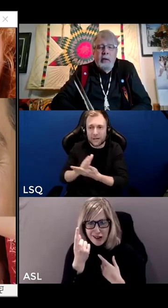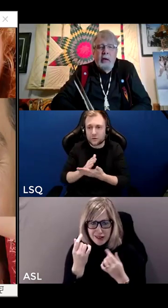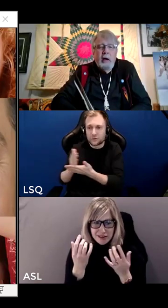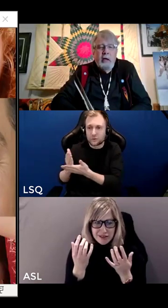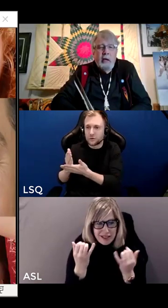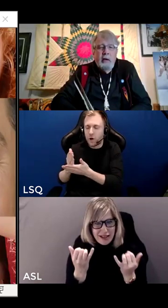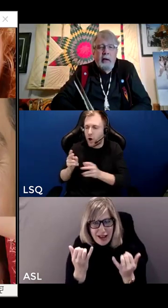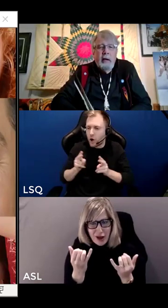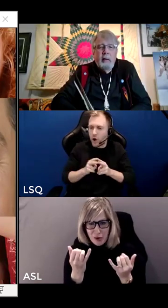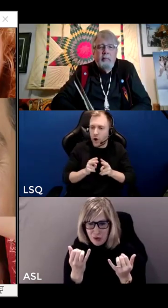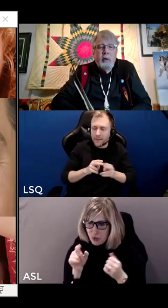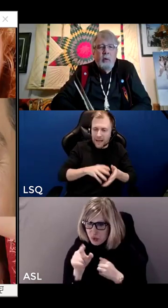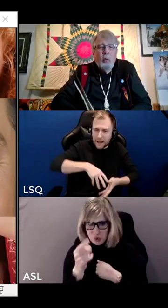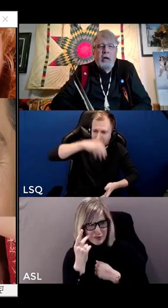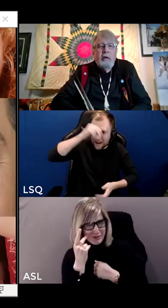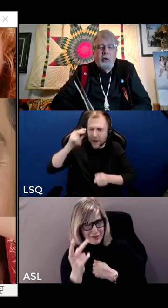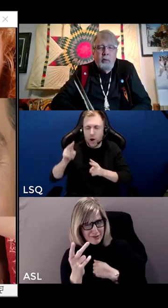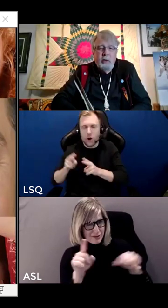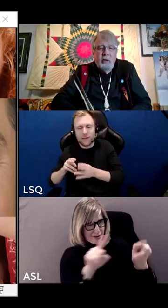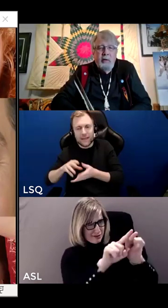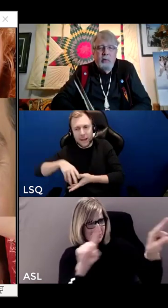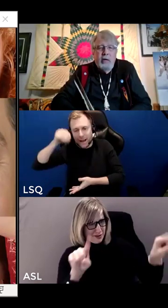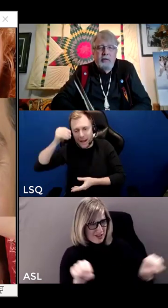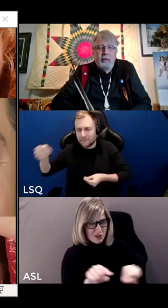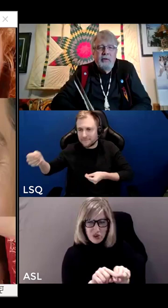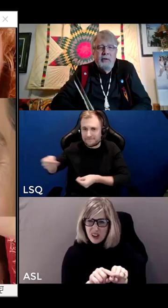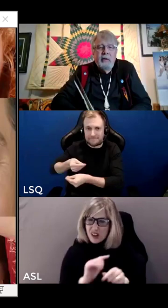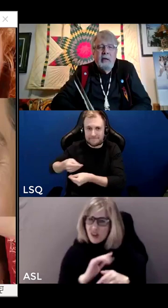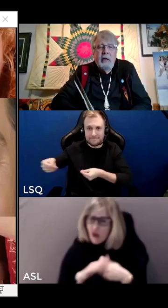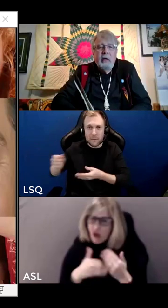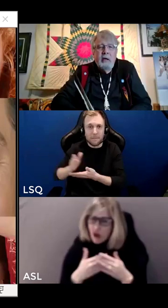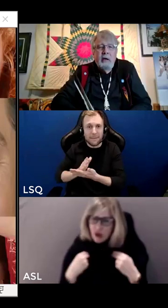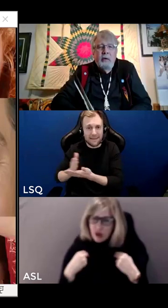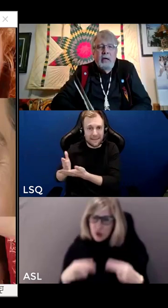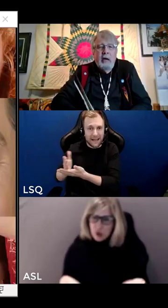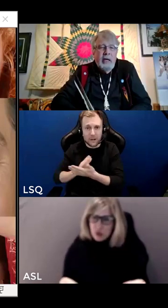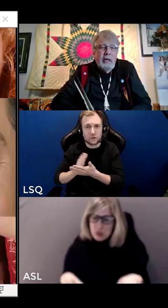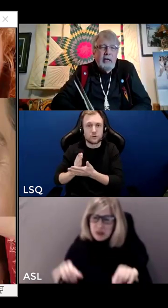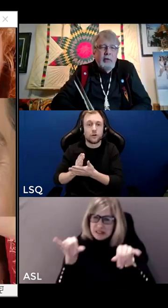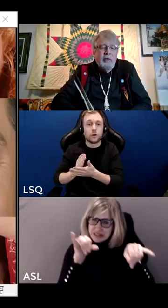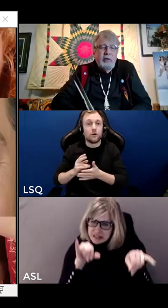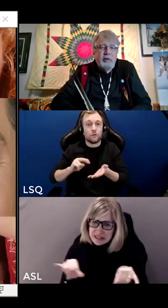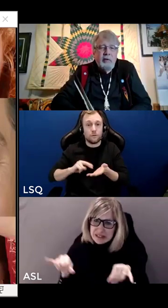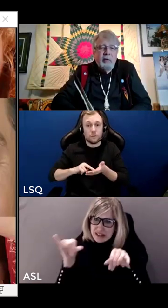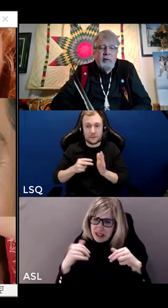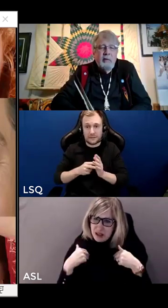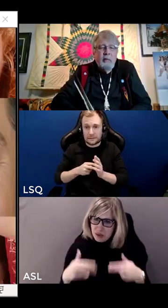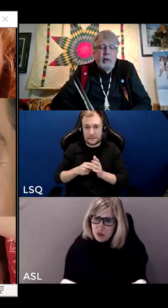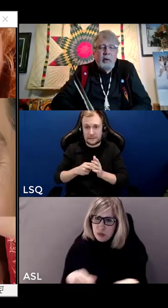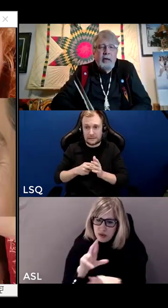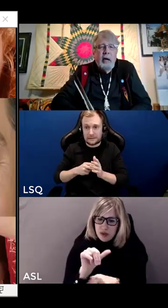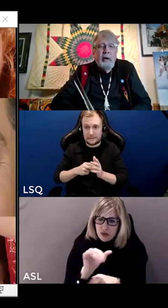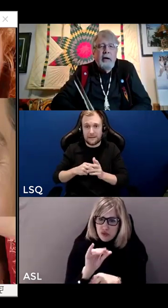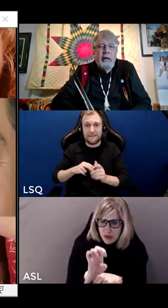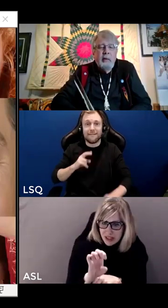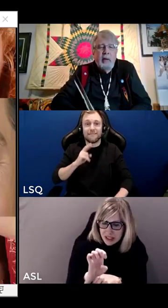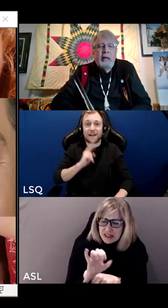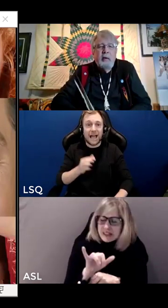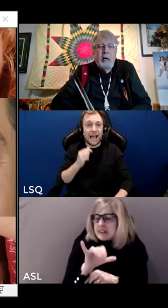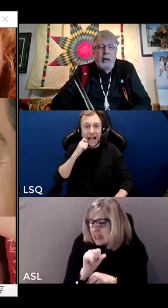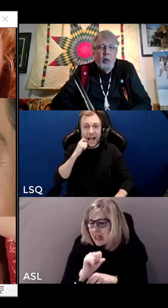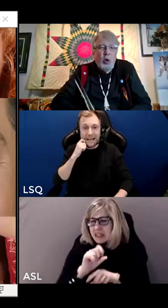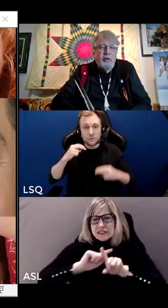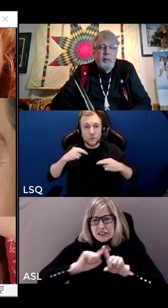that we are one human race. We have many differences, but we carry